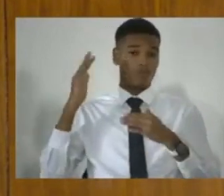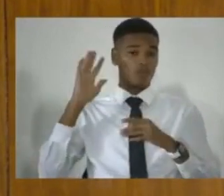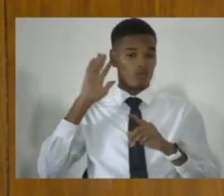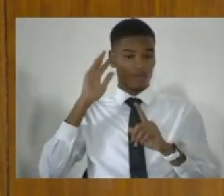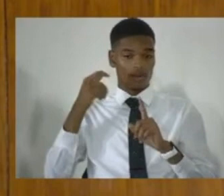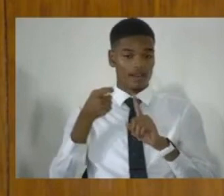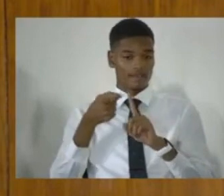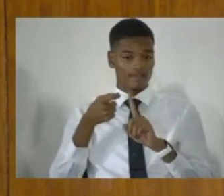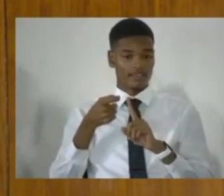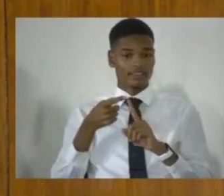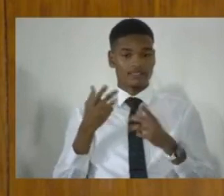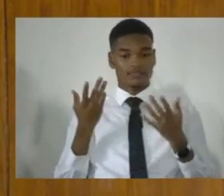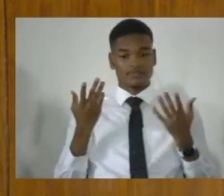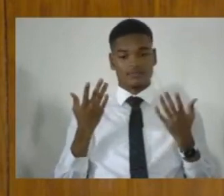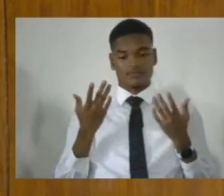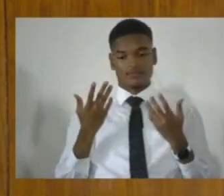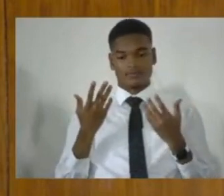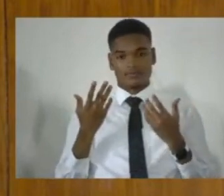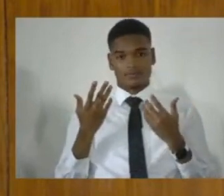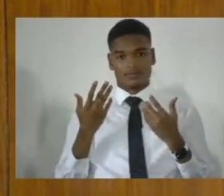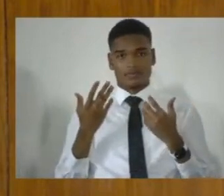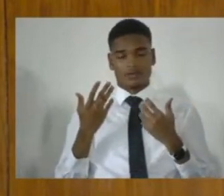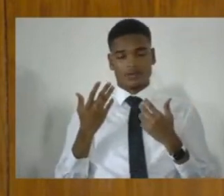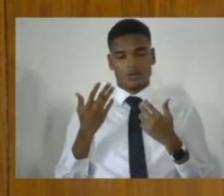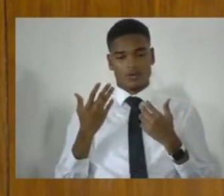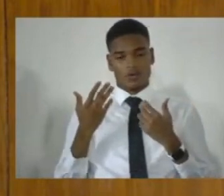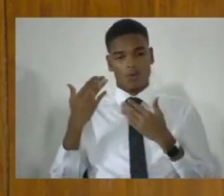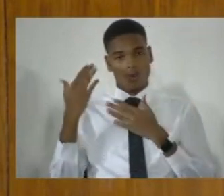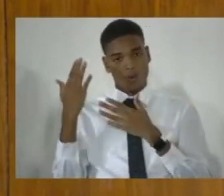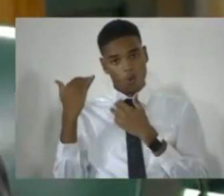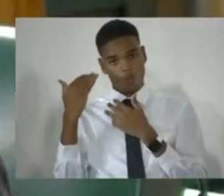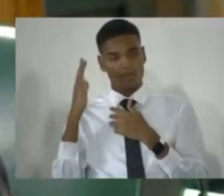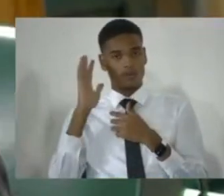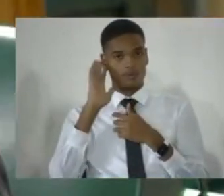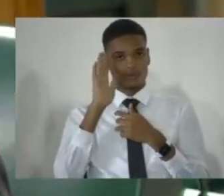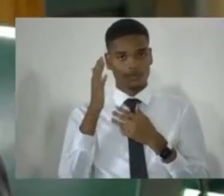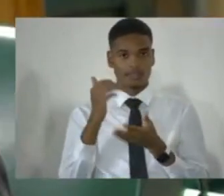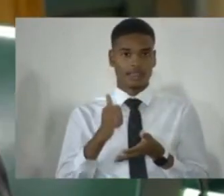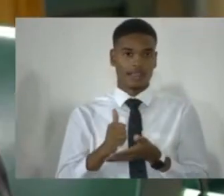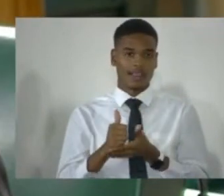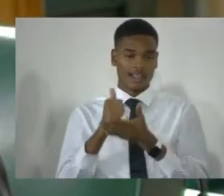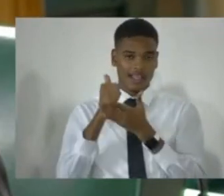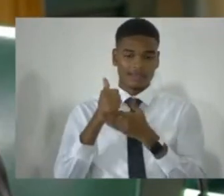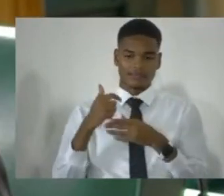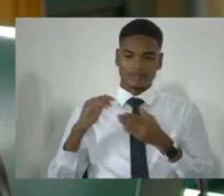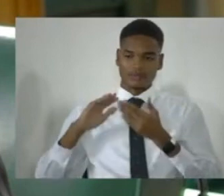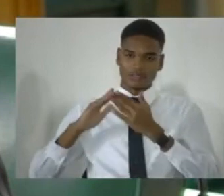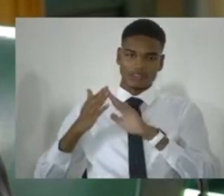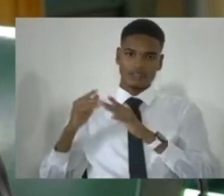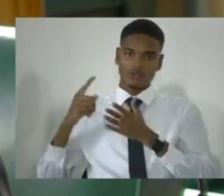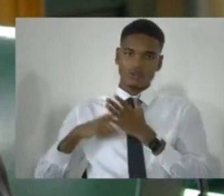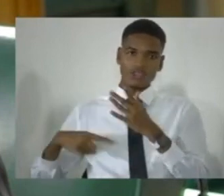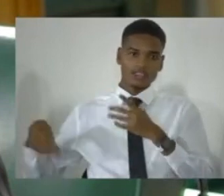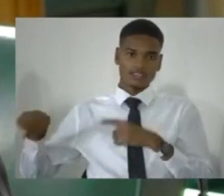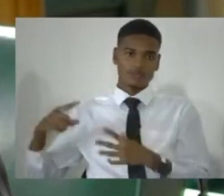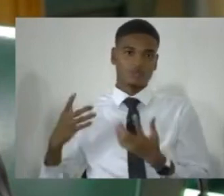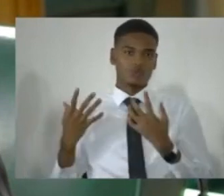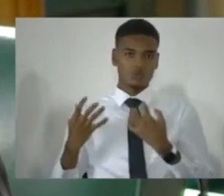something that will be reflective of the society's demand on us